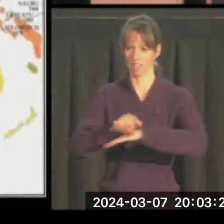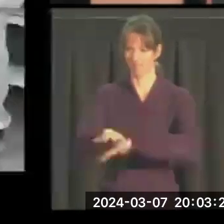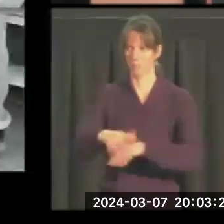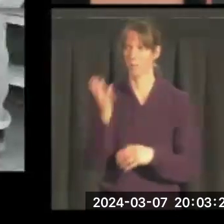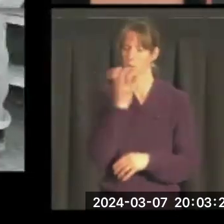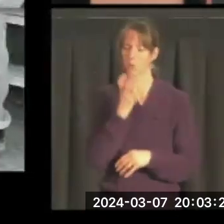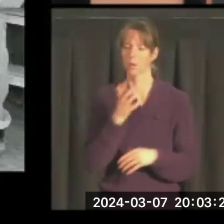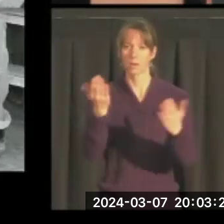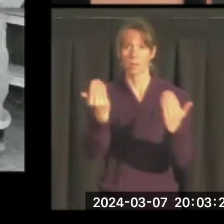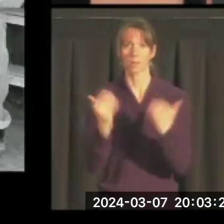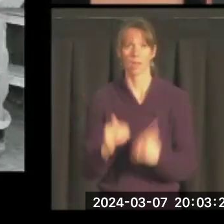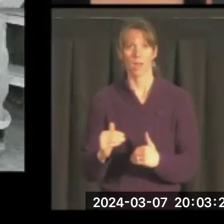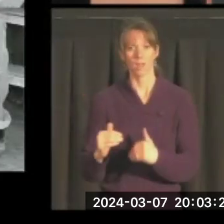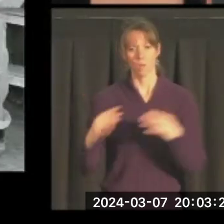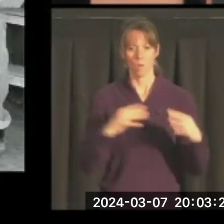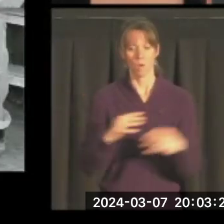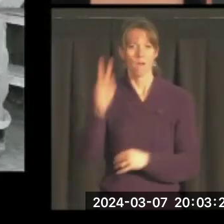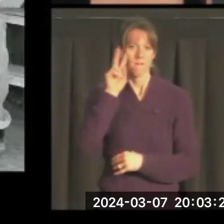Then there was the war in Vietnam.